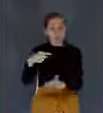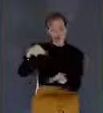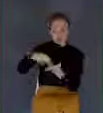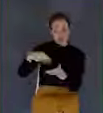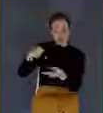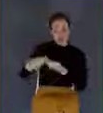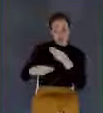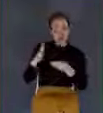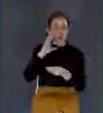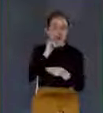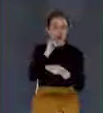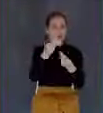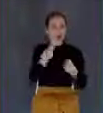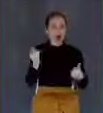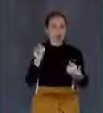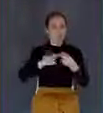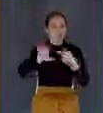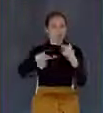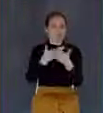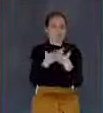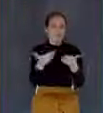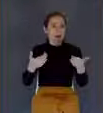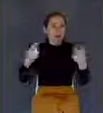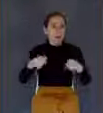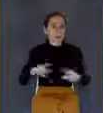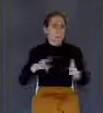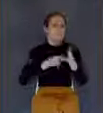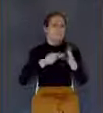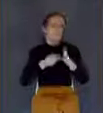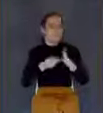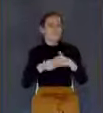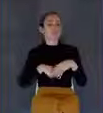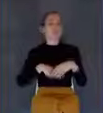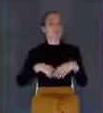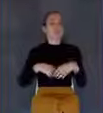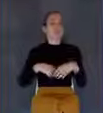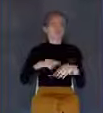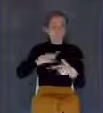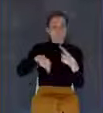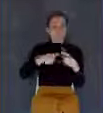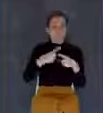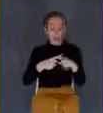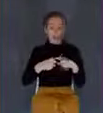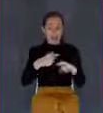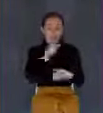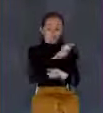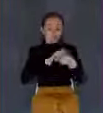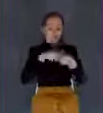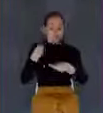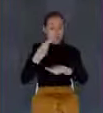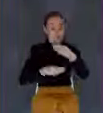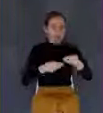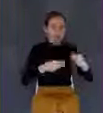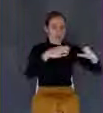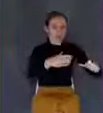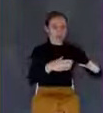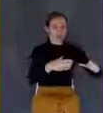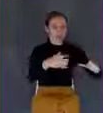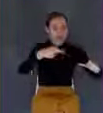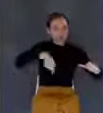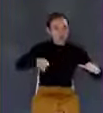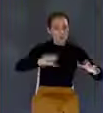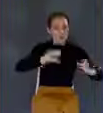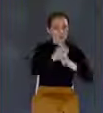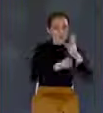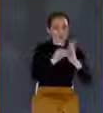all these things happen. In other words, that generation that sees these things, that generation that's in that season, when